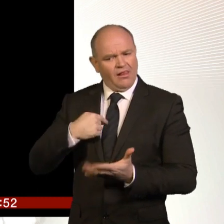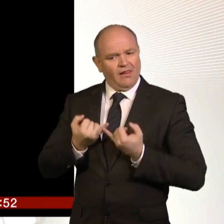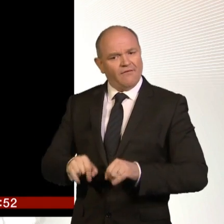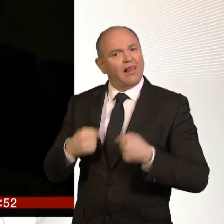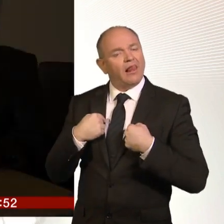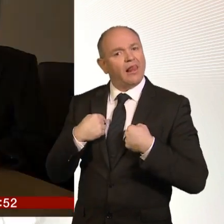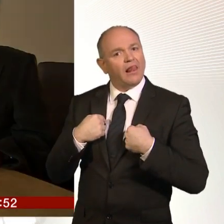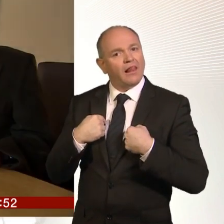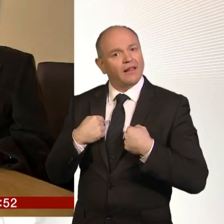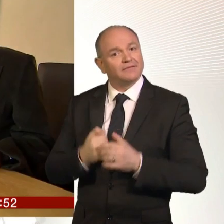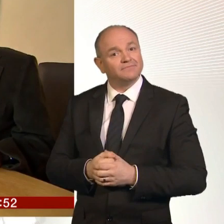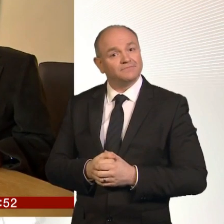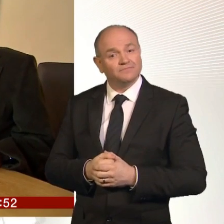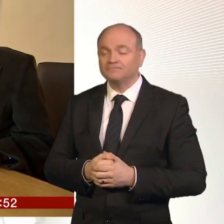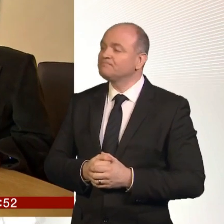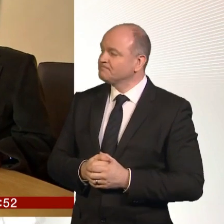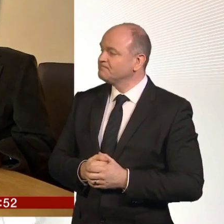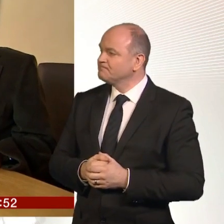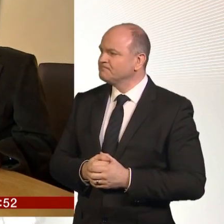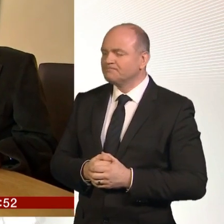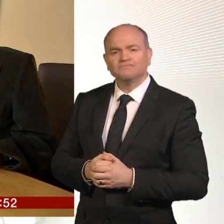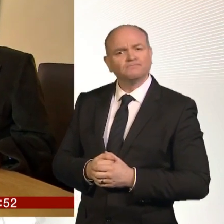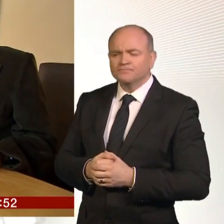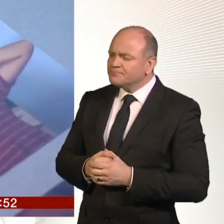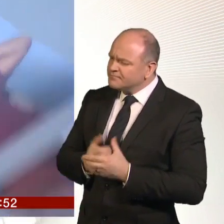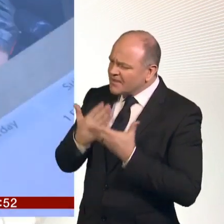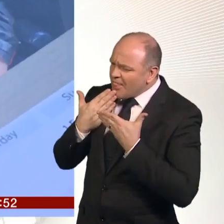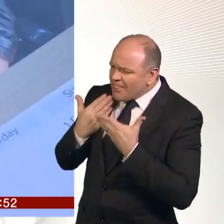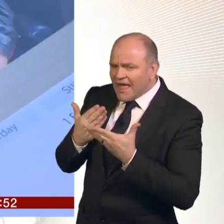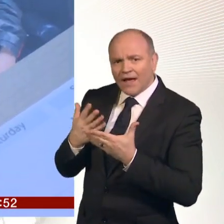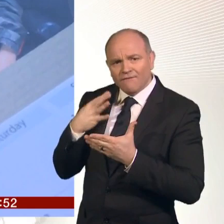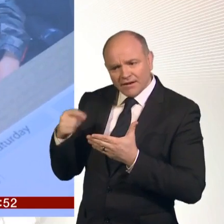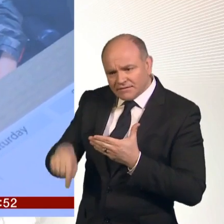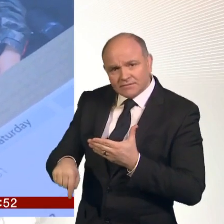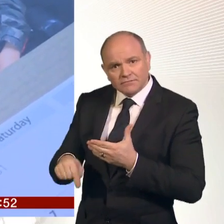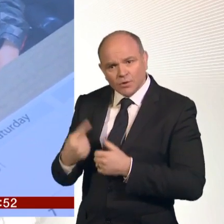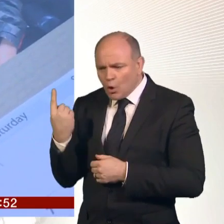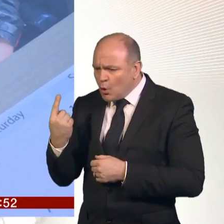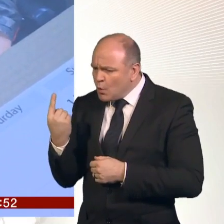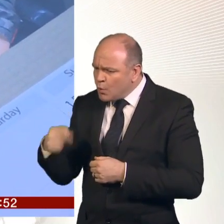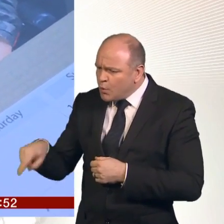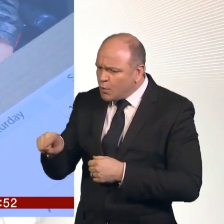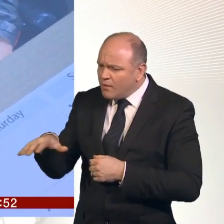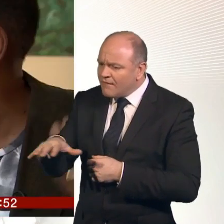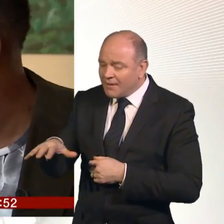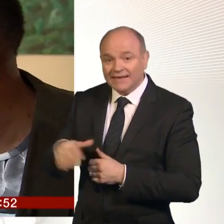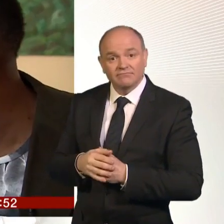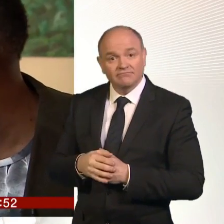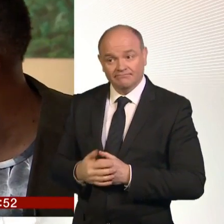Thank you so much for inviting me to your house. Just run me through the family. This one is Olivia. Olivia, our eldest, has